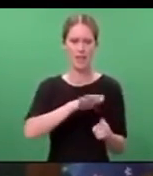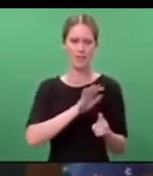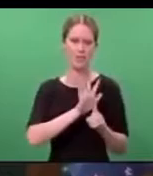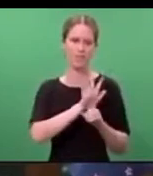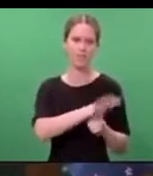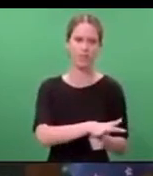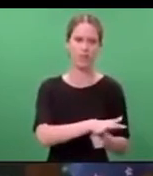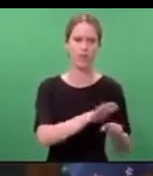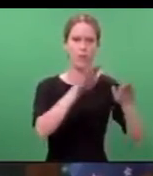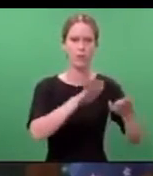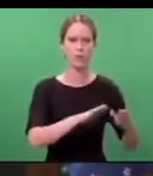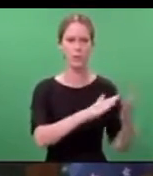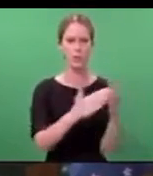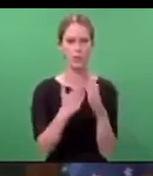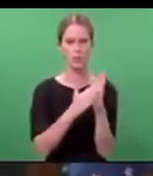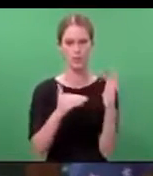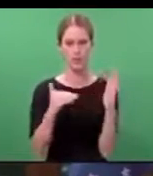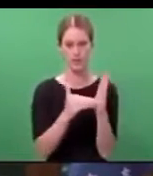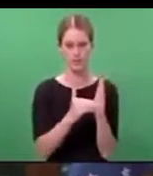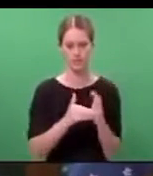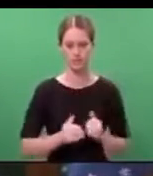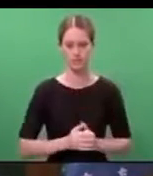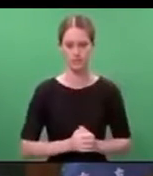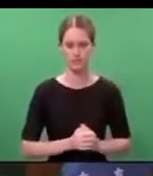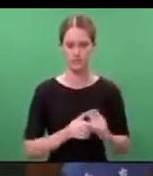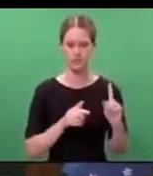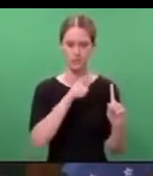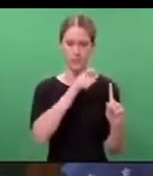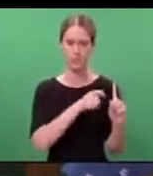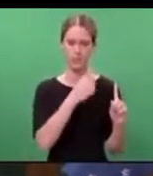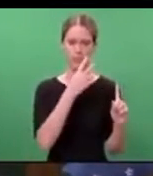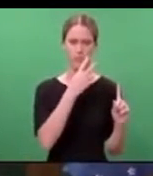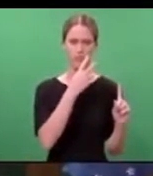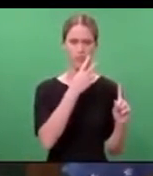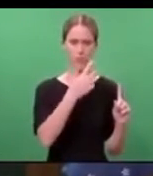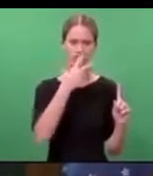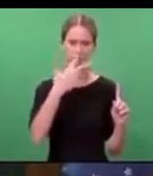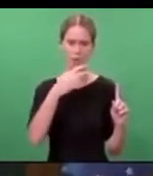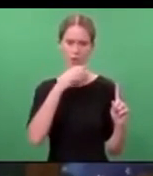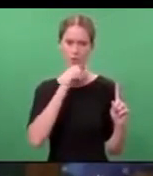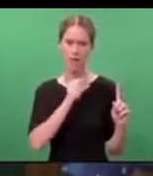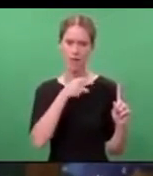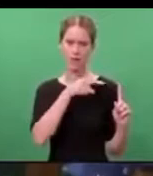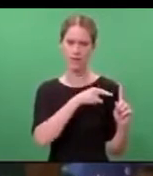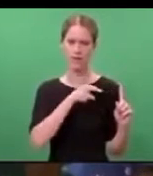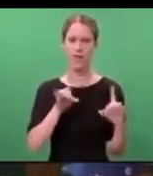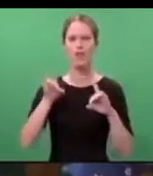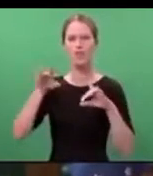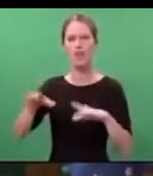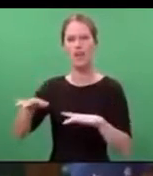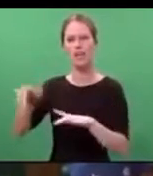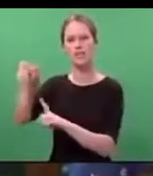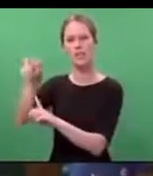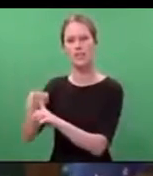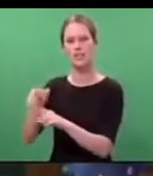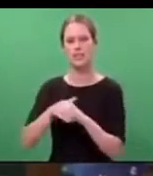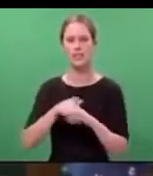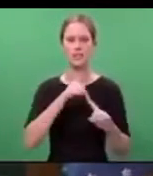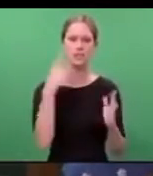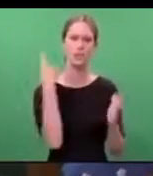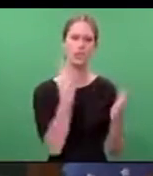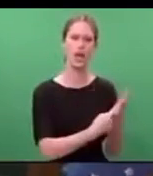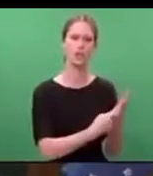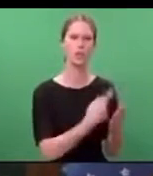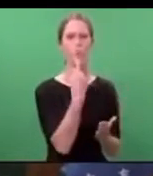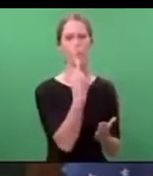community in New Zealand. A 28-year-old man, an Australian citizen, has been charged with